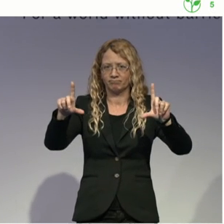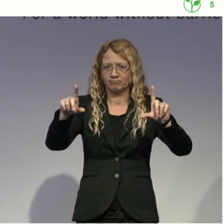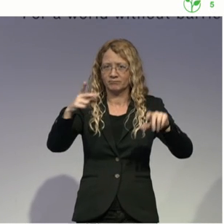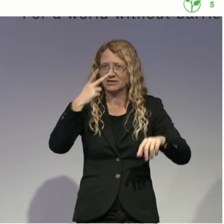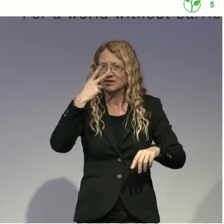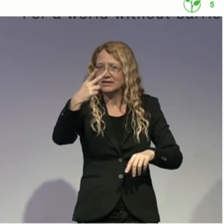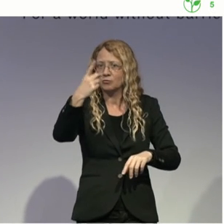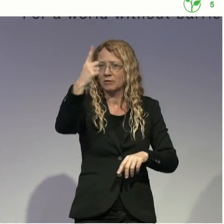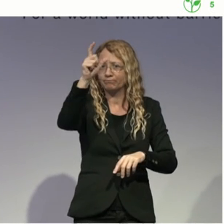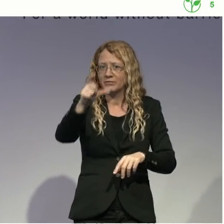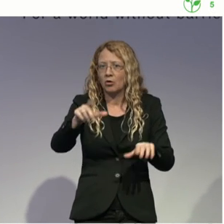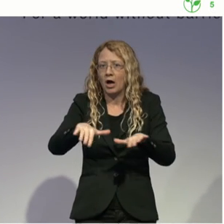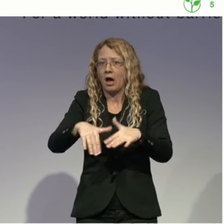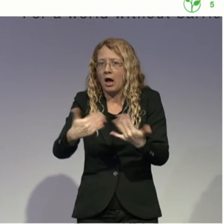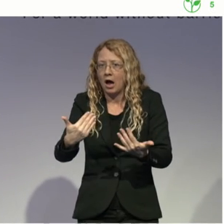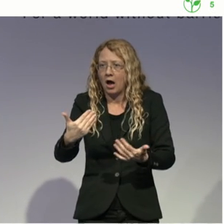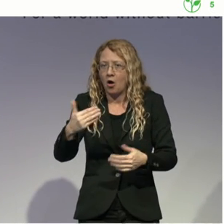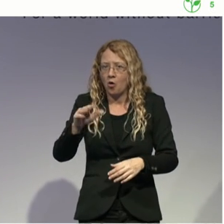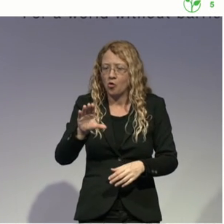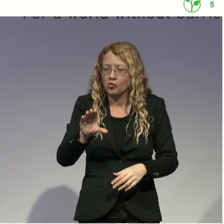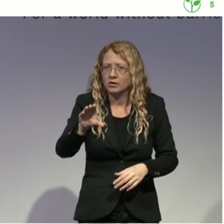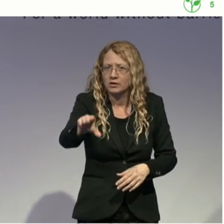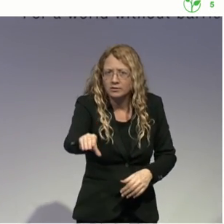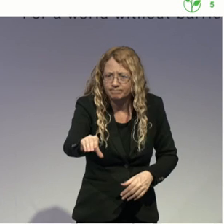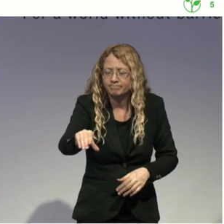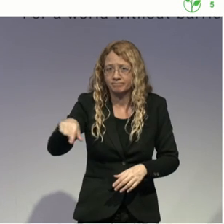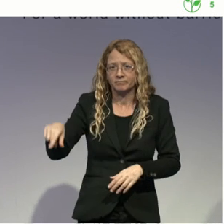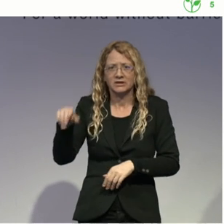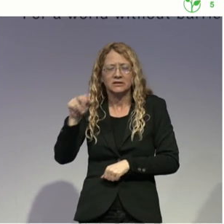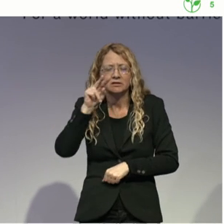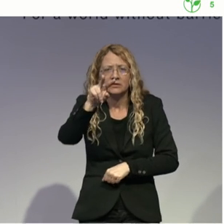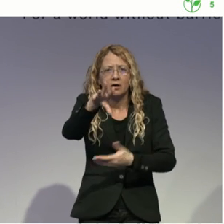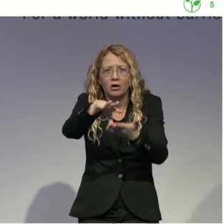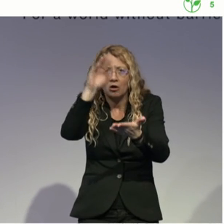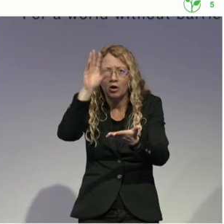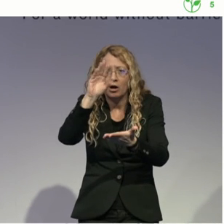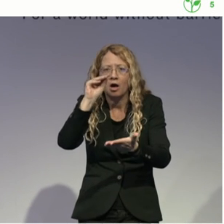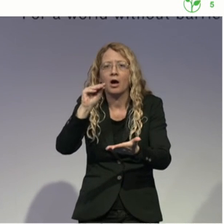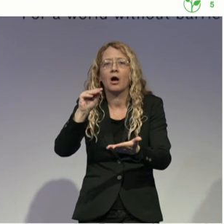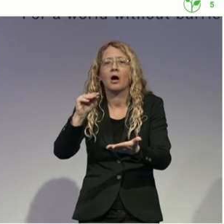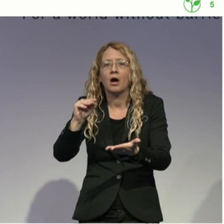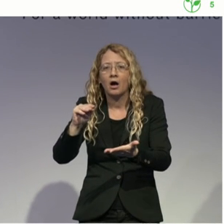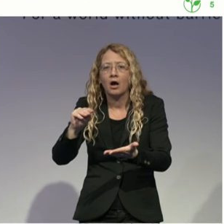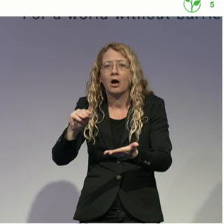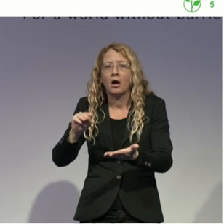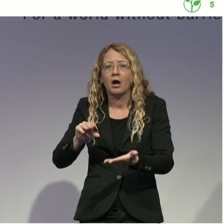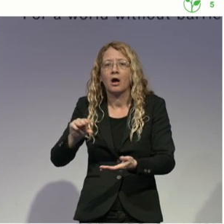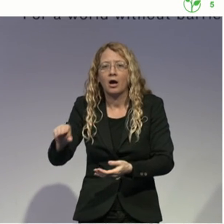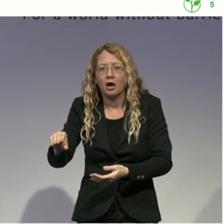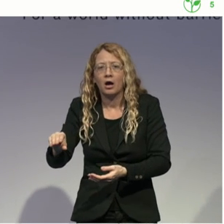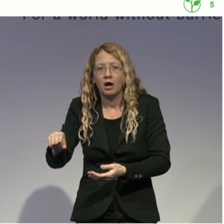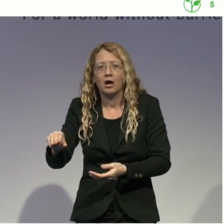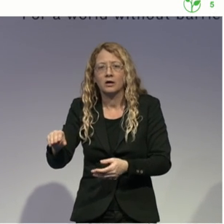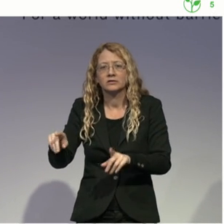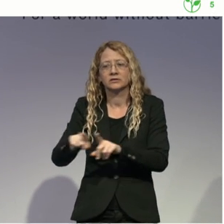So what we have done during this clinical trial that we ran in Italy, for more months we tell